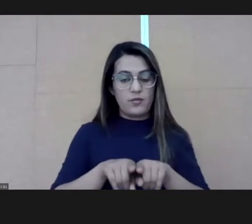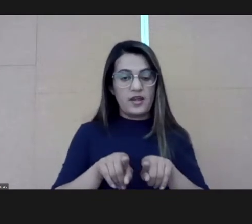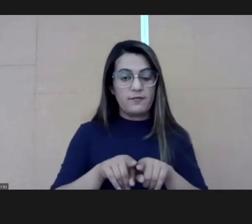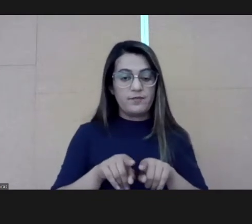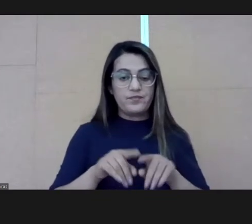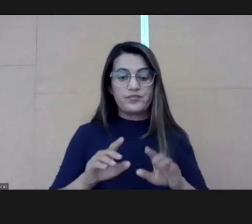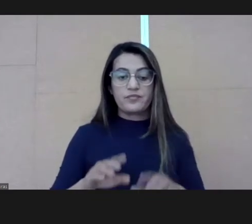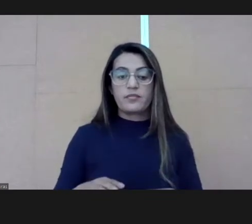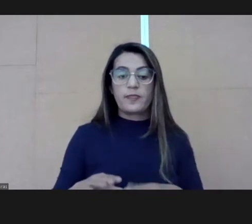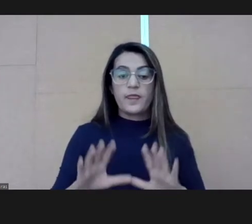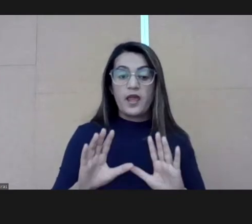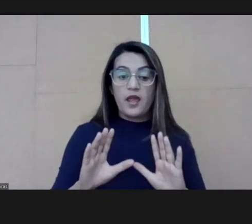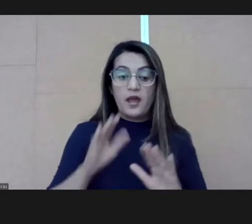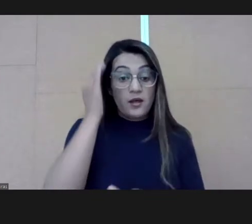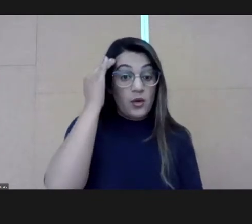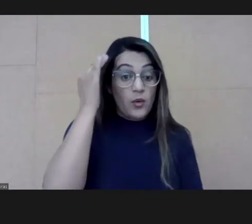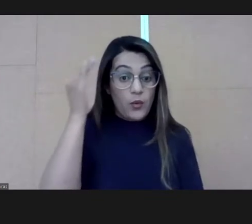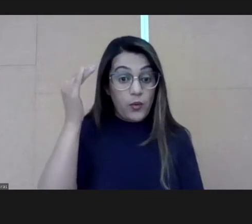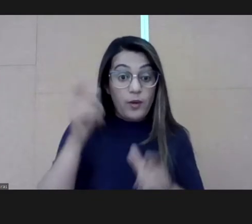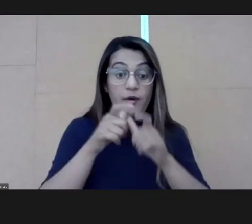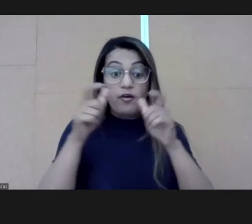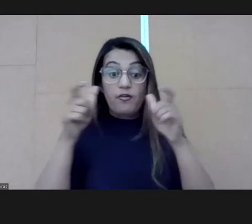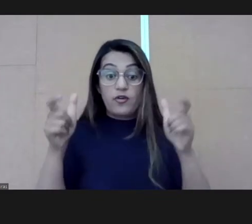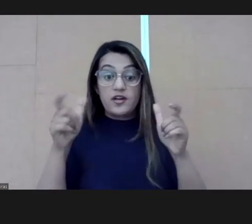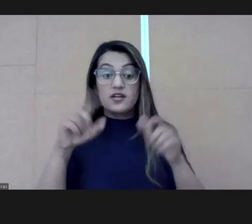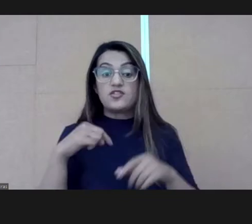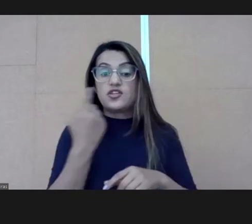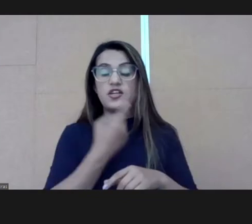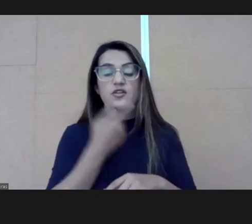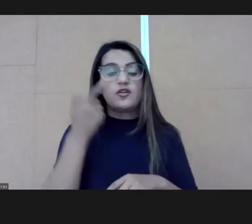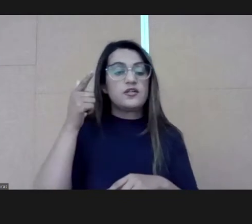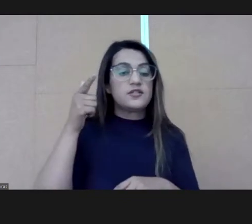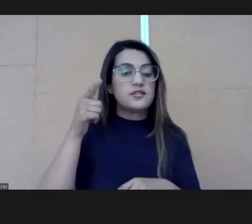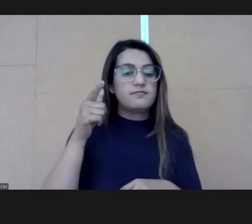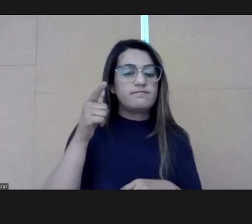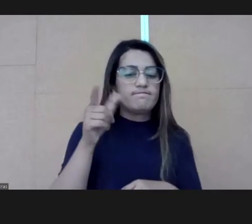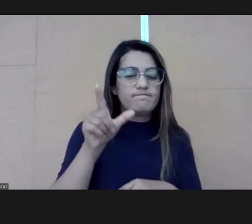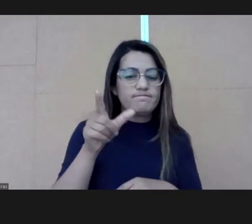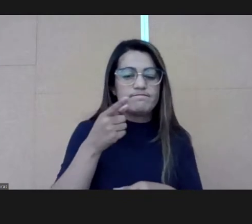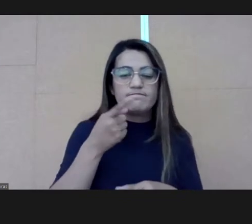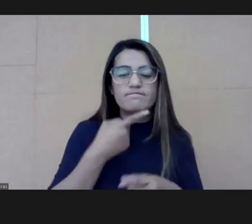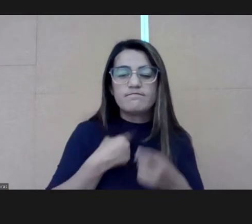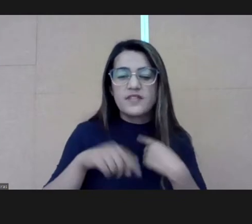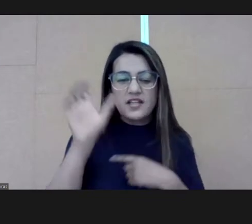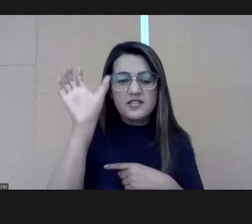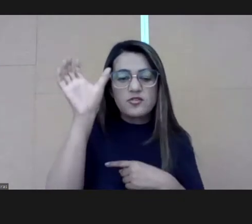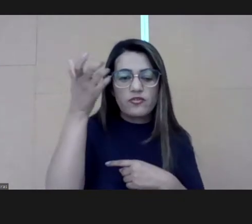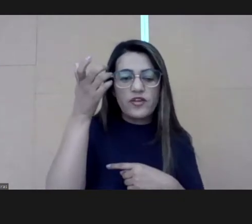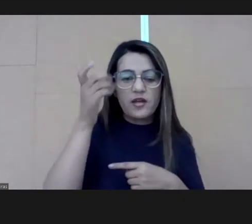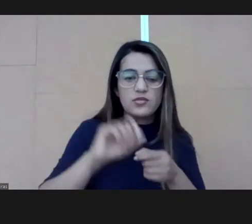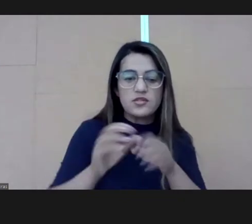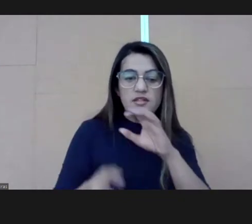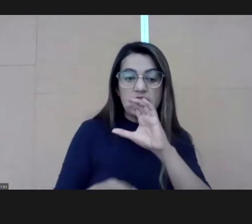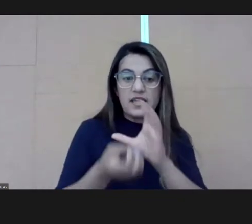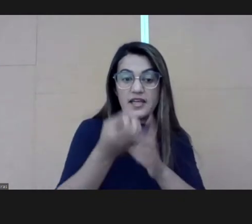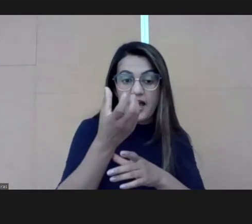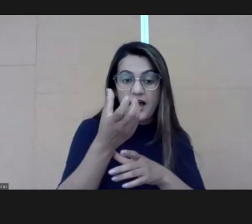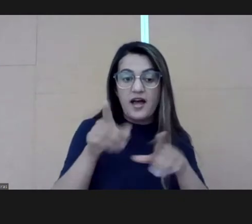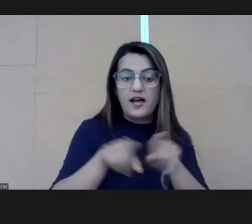It was so successful that we decided to be even bolder,